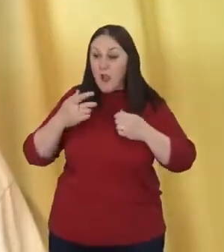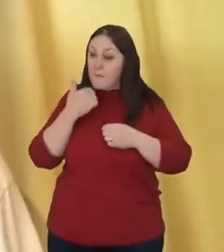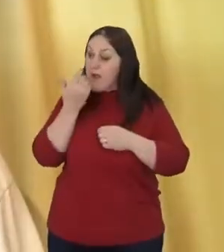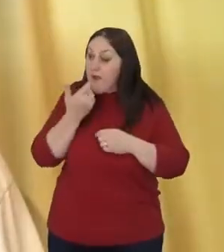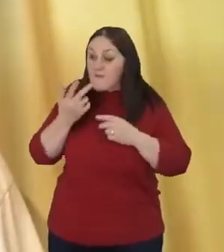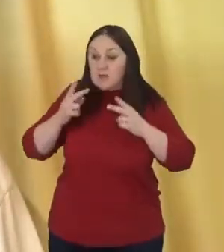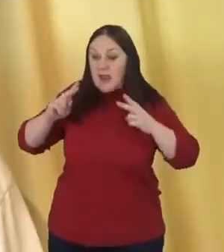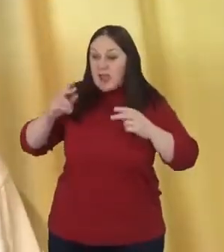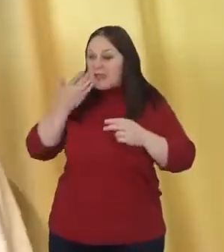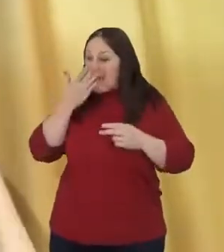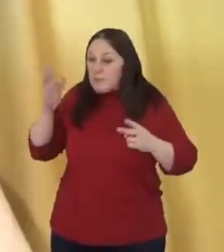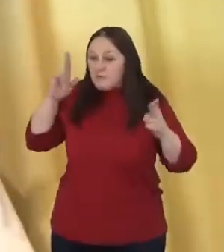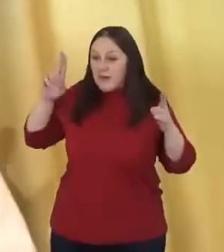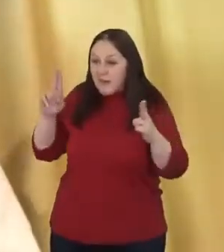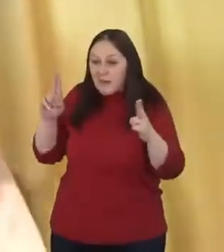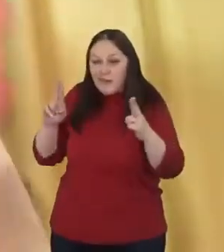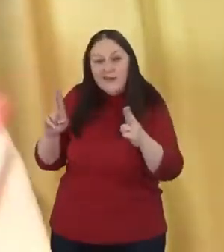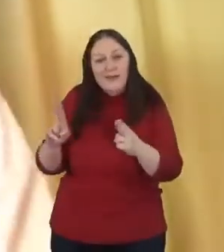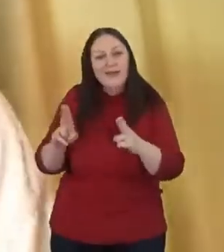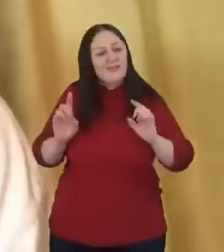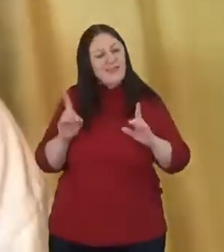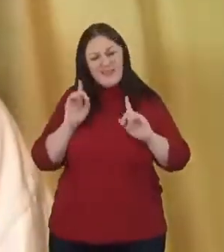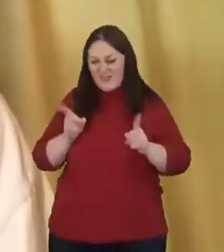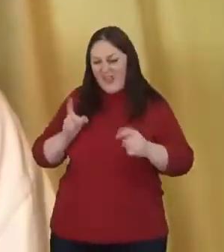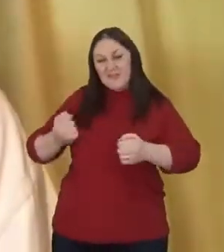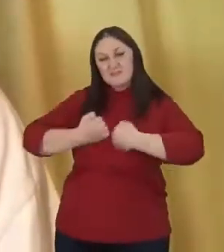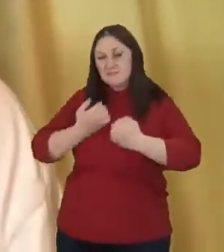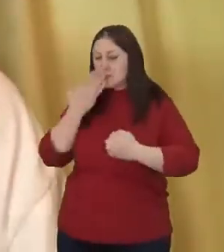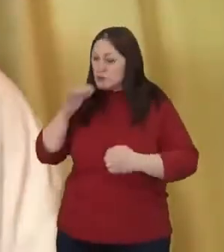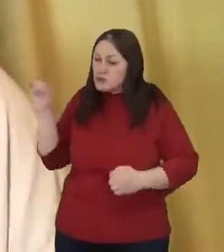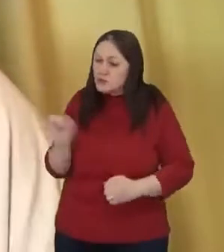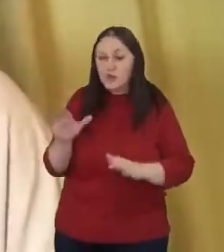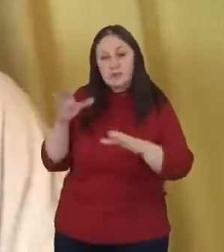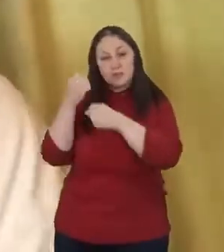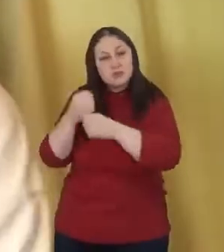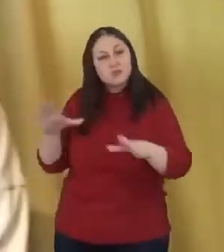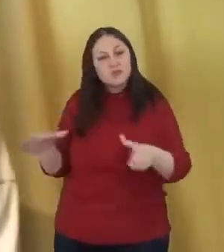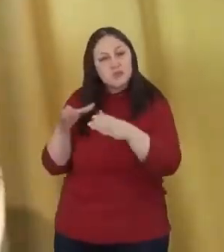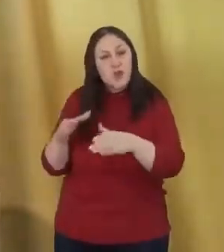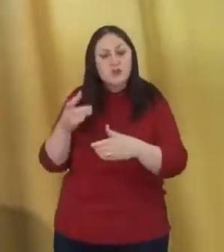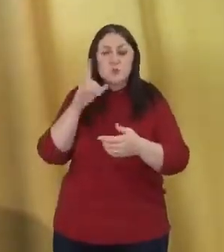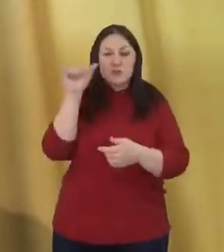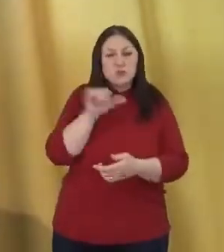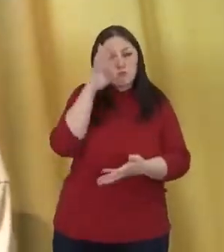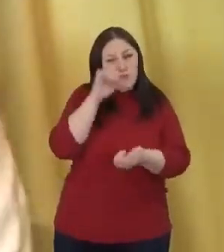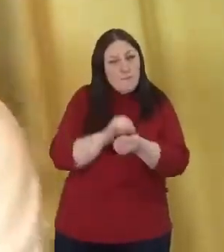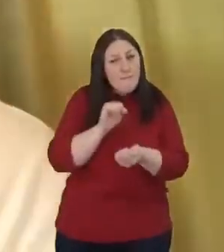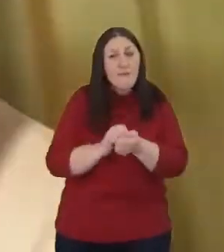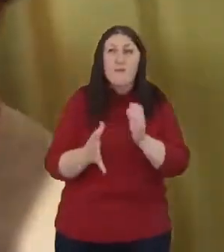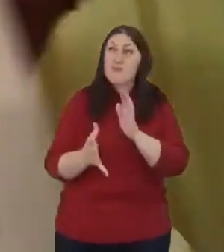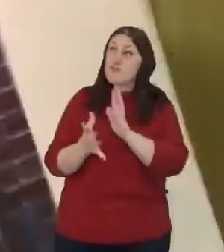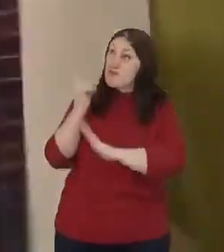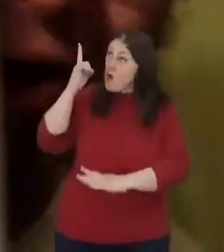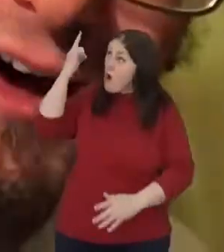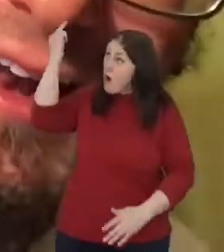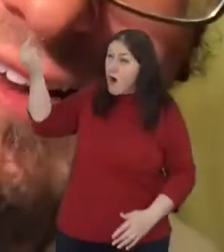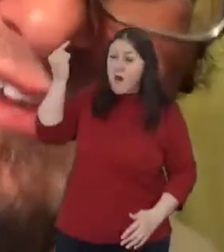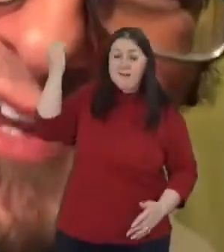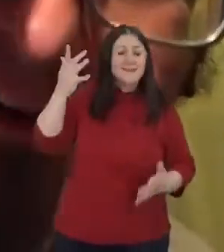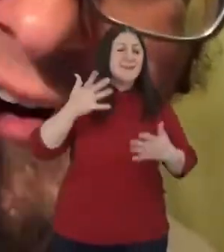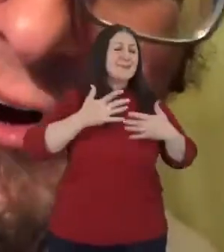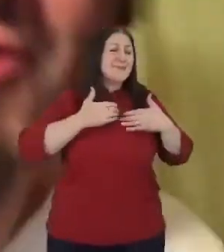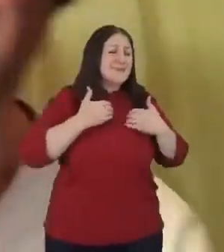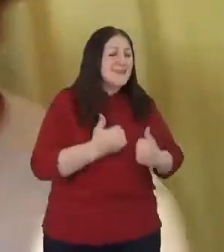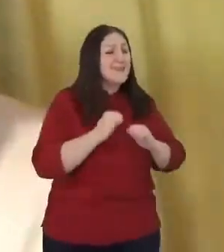kind of environment in the church, right? And we need to remember that God is healing hearts. God